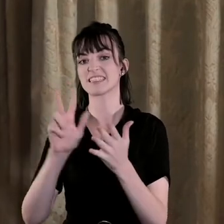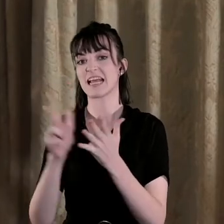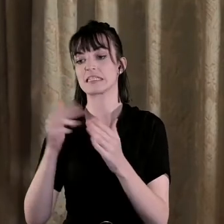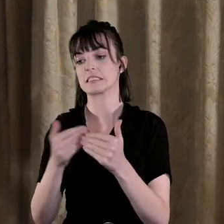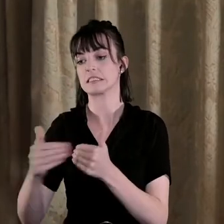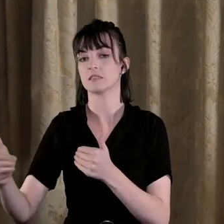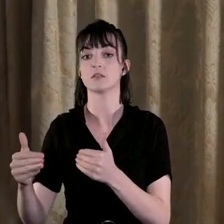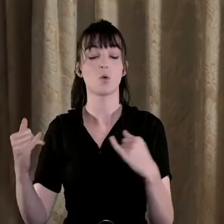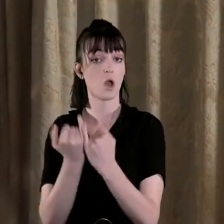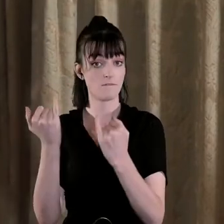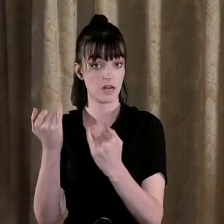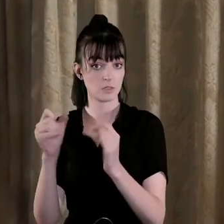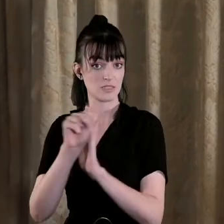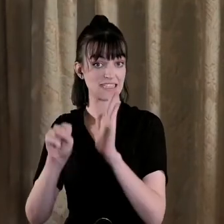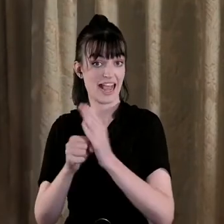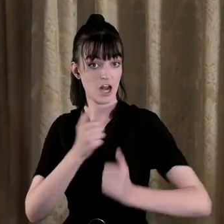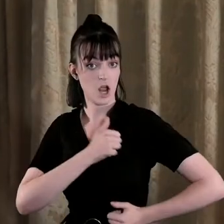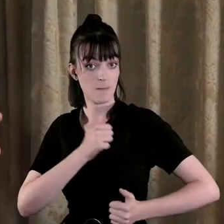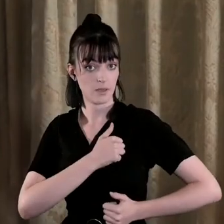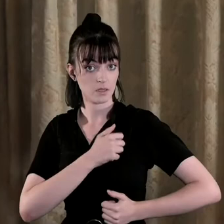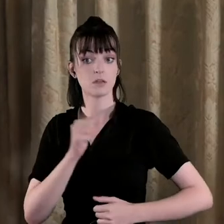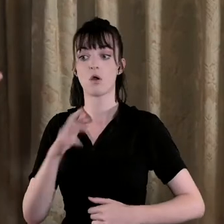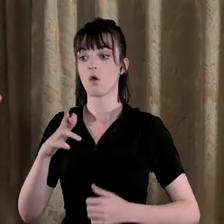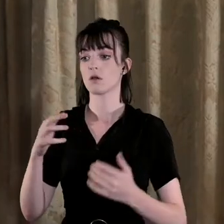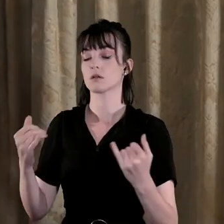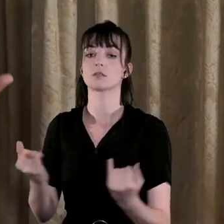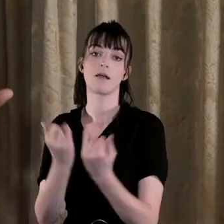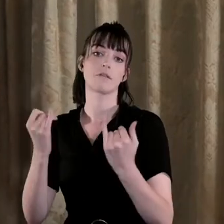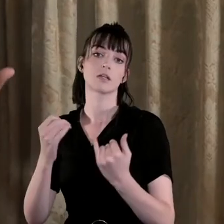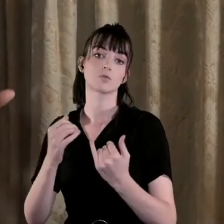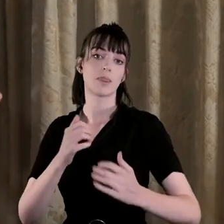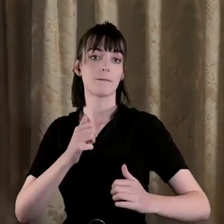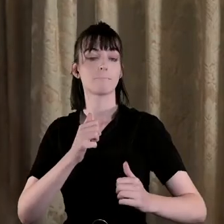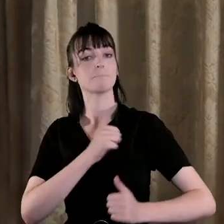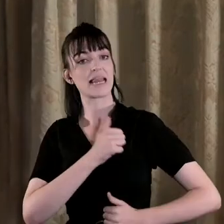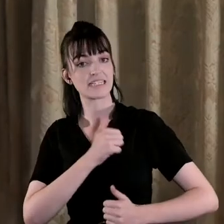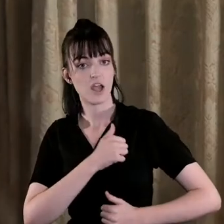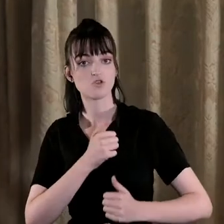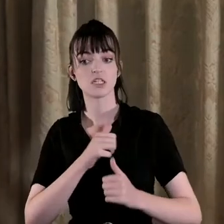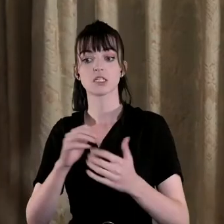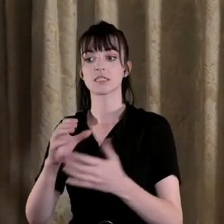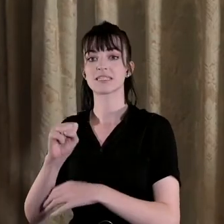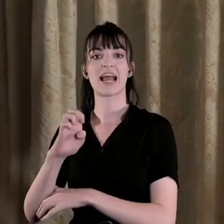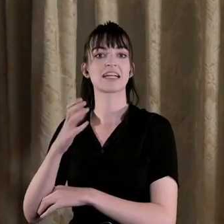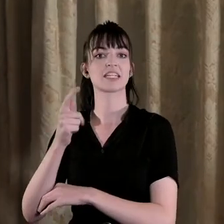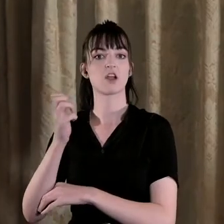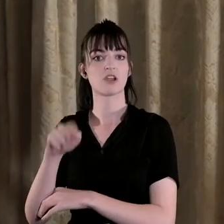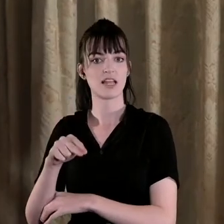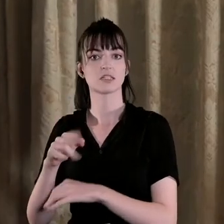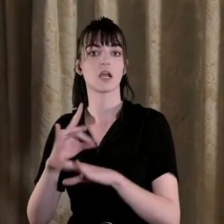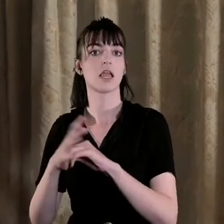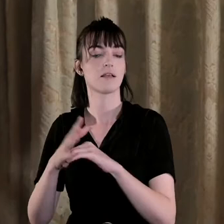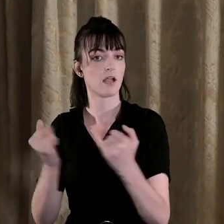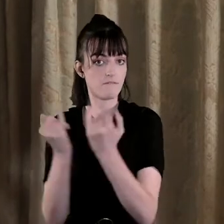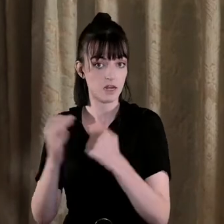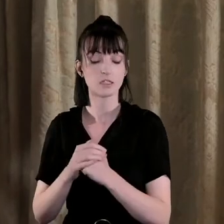state armies to conflicts to paramilitaries ethno sectarian types of conflict and that leads in a lot of countries